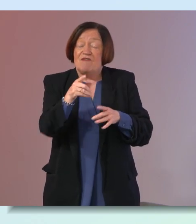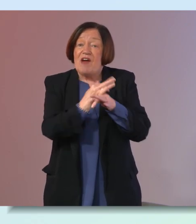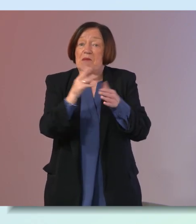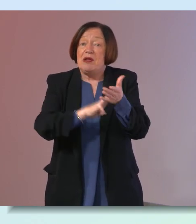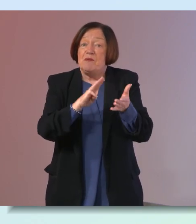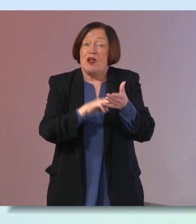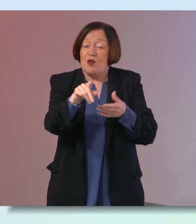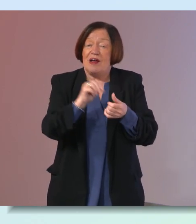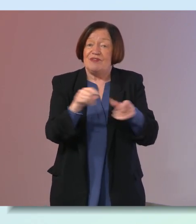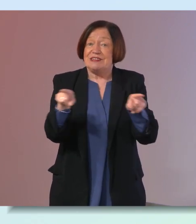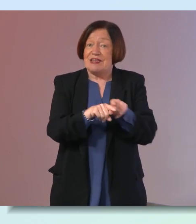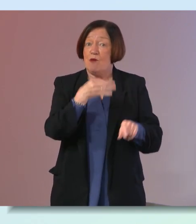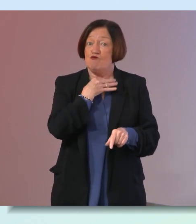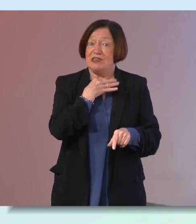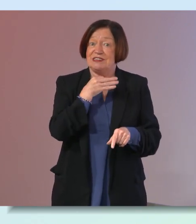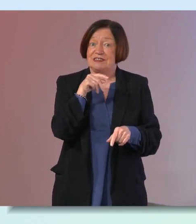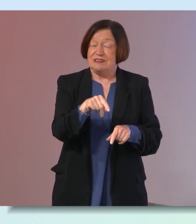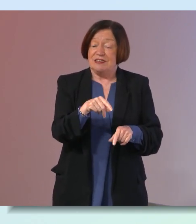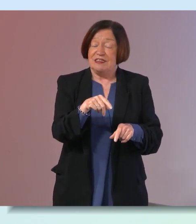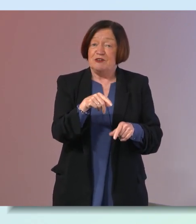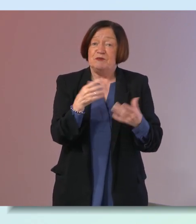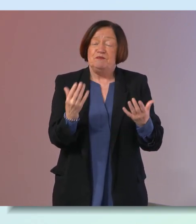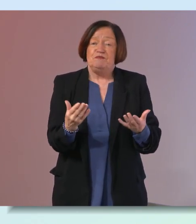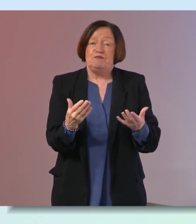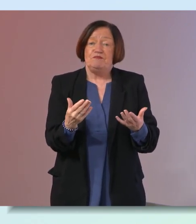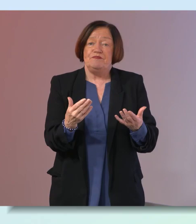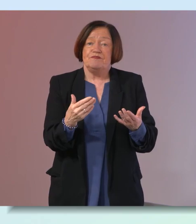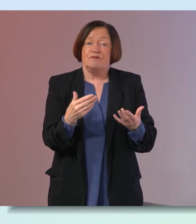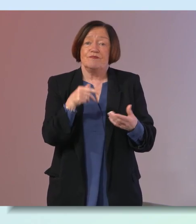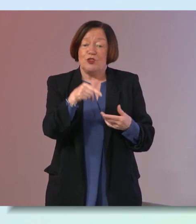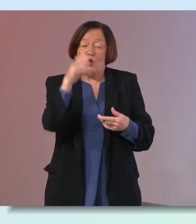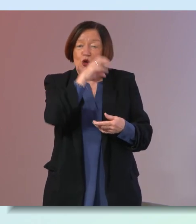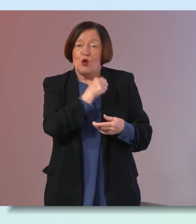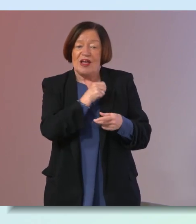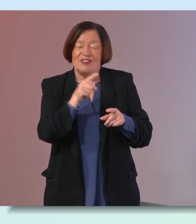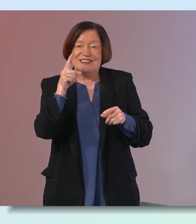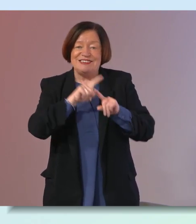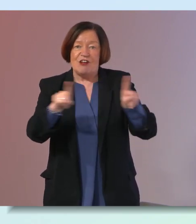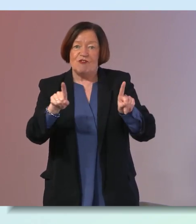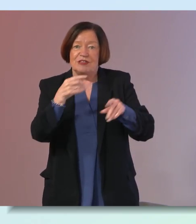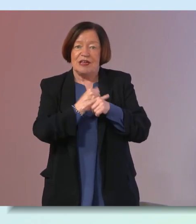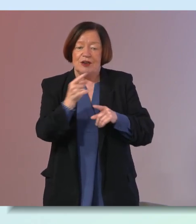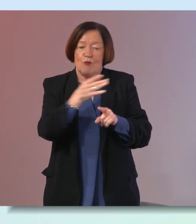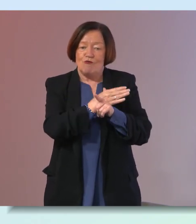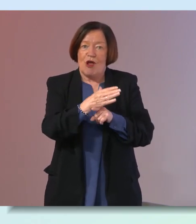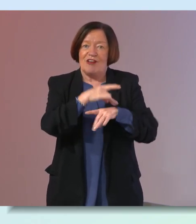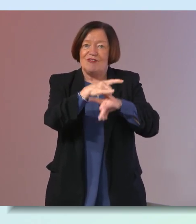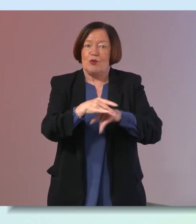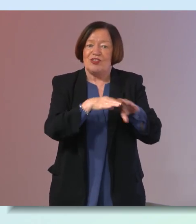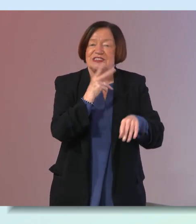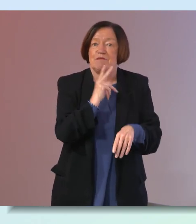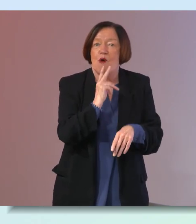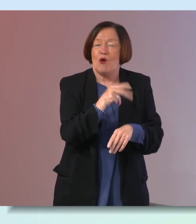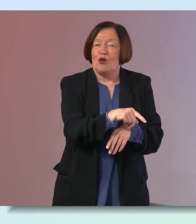would have the same risk factors they've got the same genes and and you look at the difference in the progression of disease with the smoker